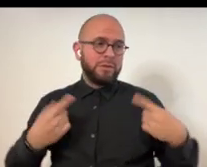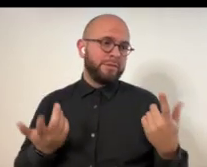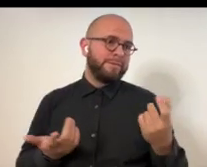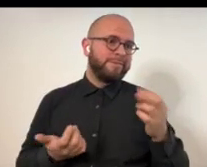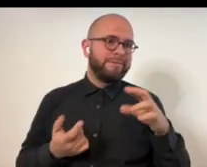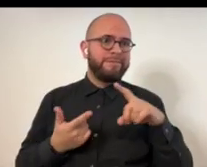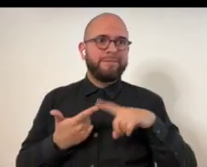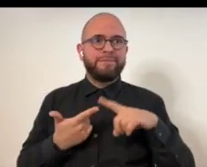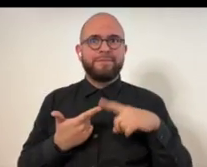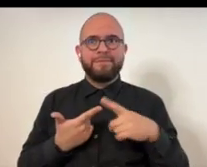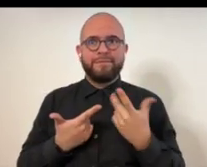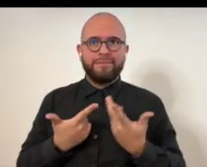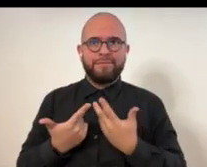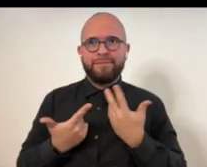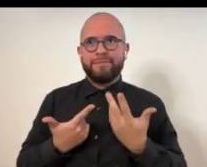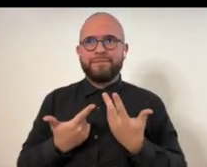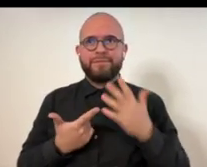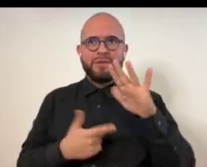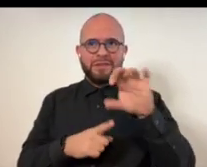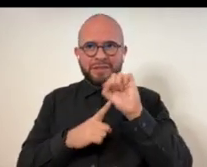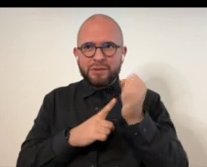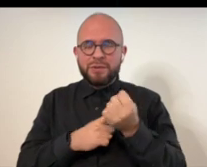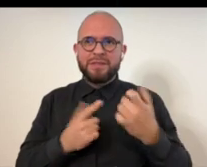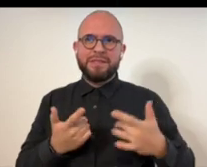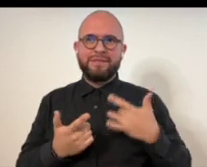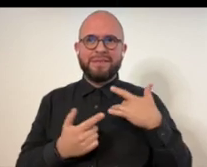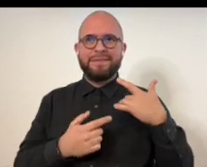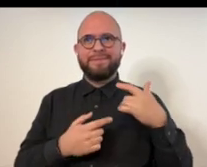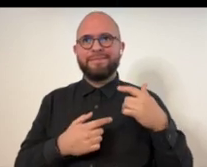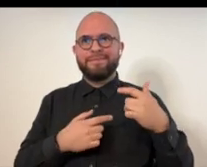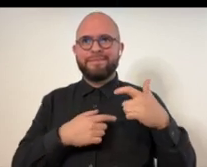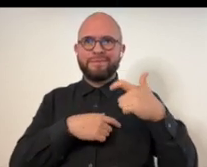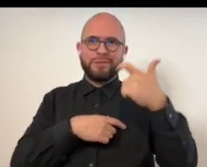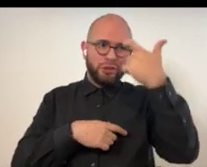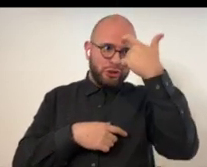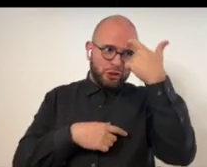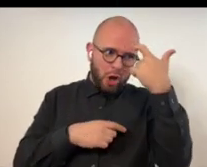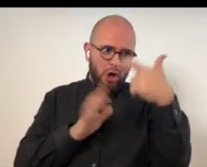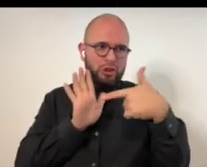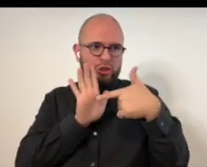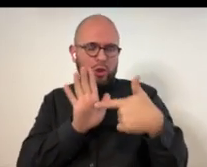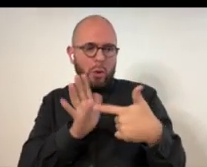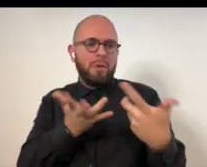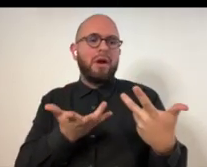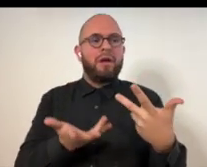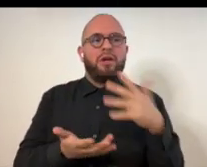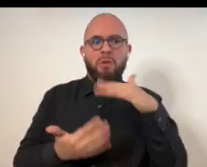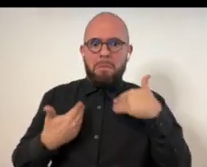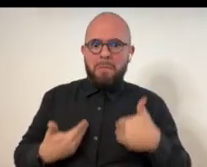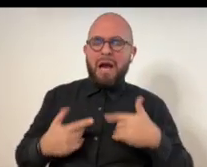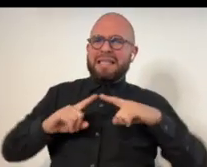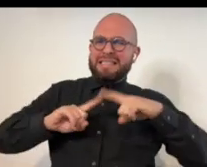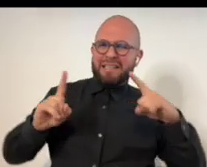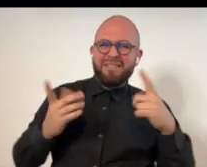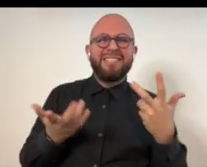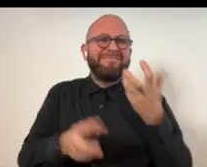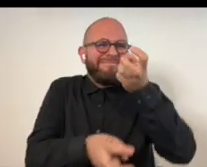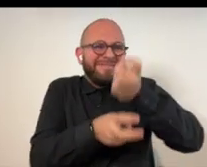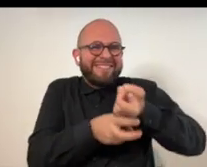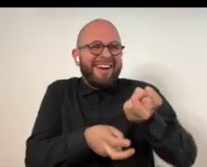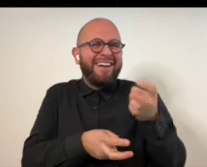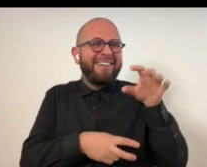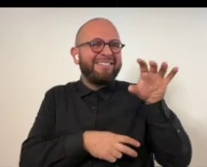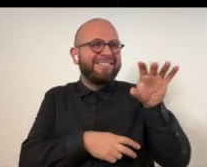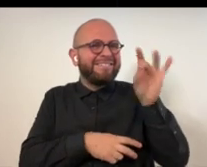you. Because, but because you're in a wheelchair or you're in a situation where scars